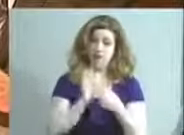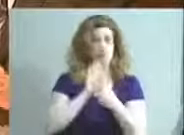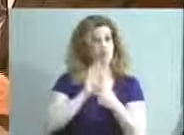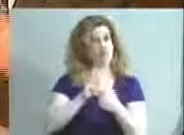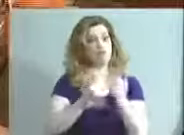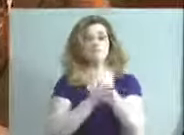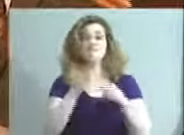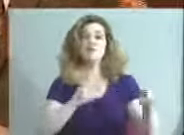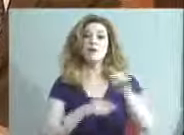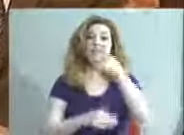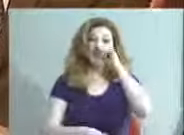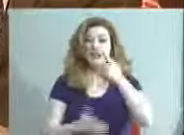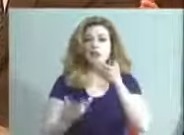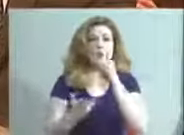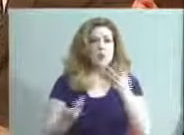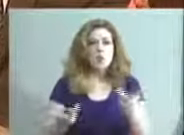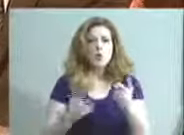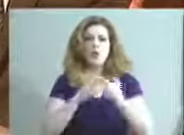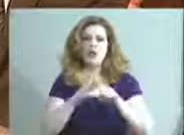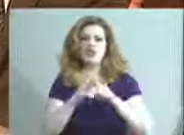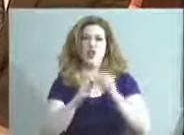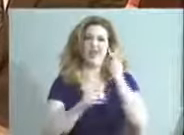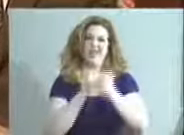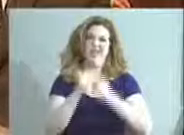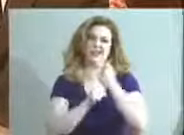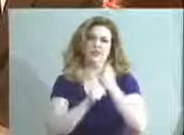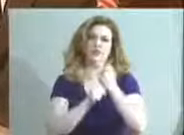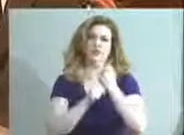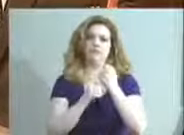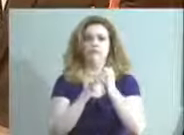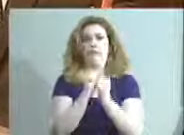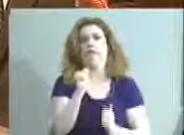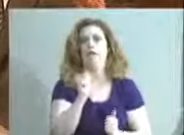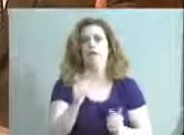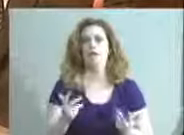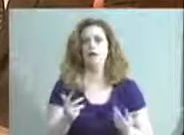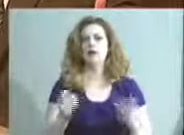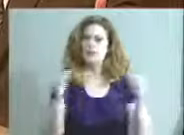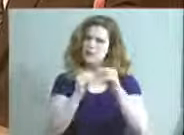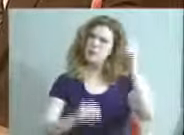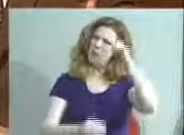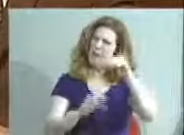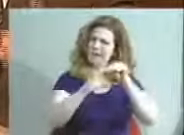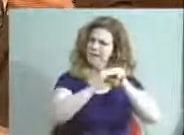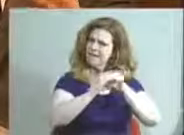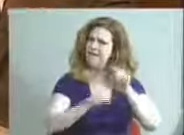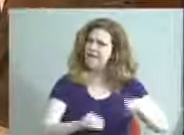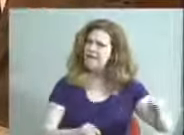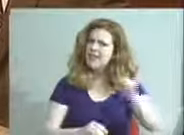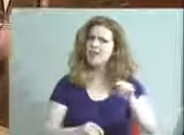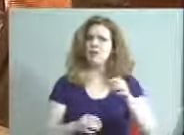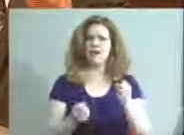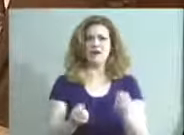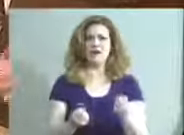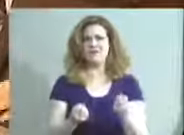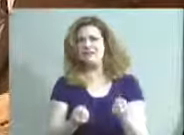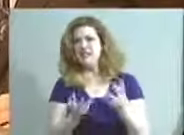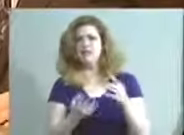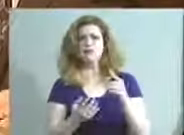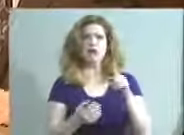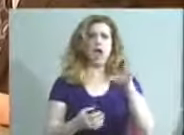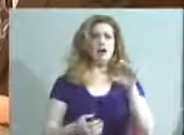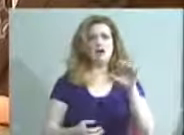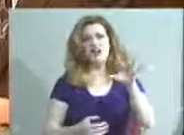that some of these are the kids that start off three years behind. Wouldn't it be much wiser to make that investment of several hundred, $500,